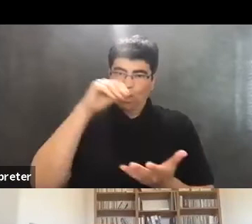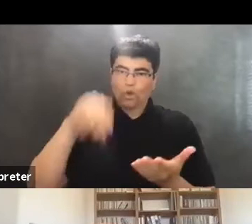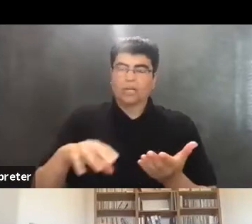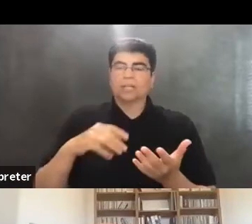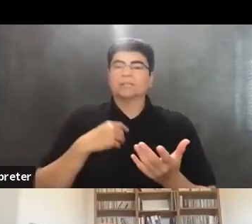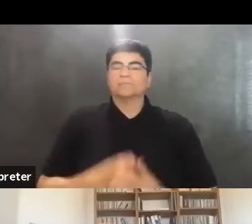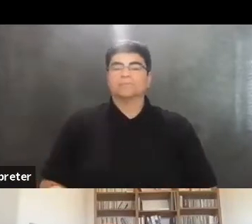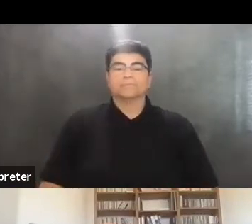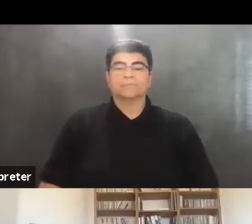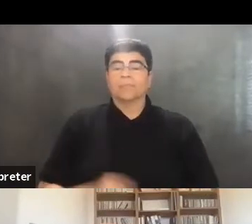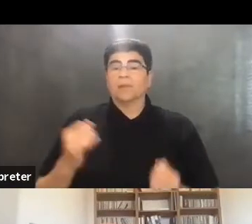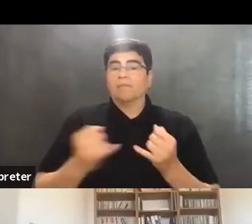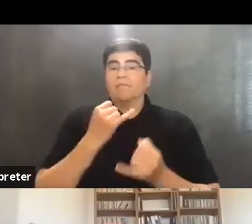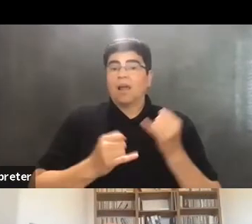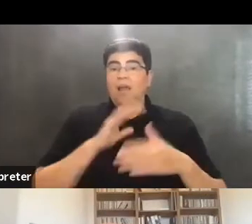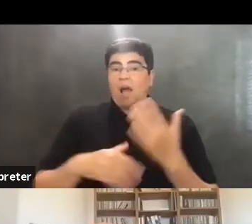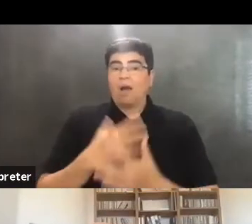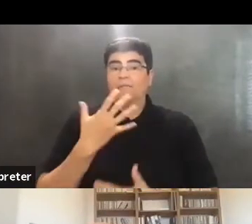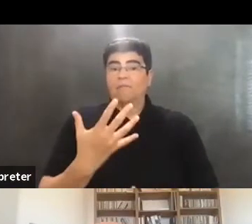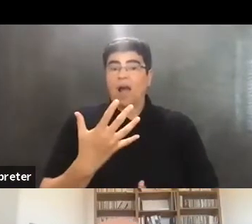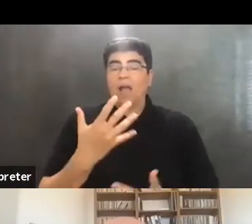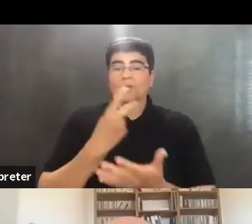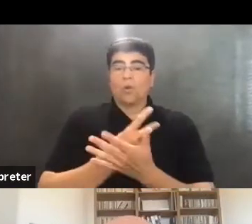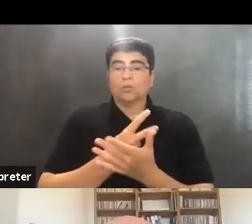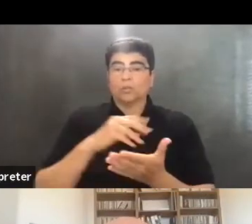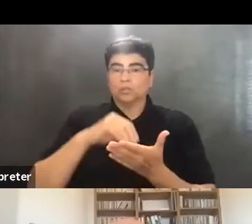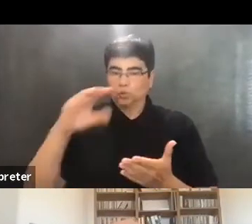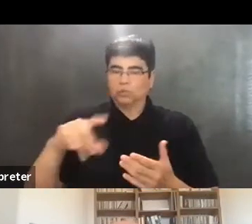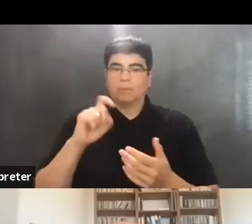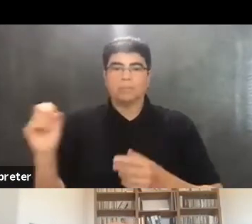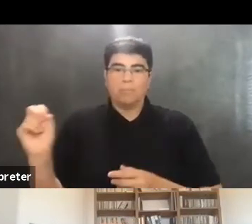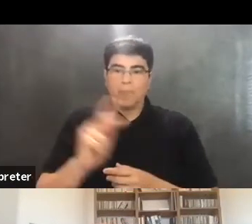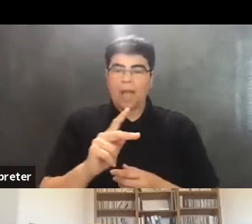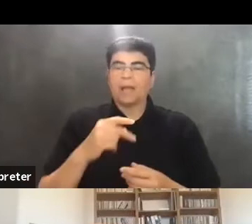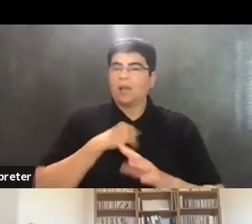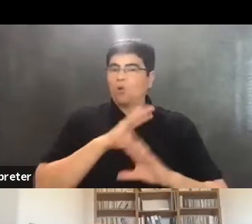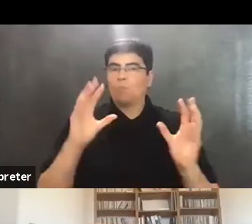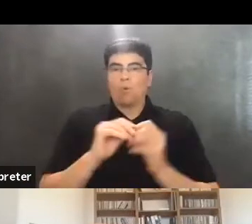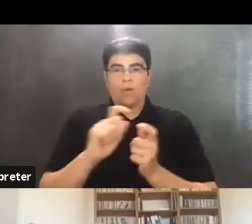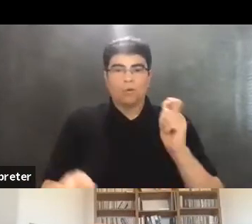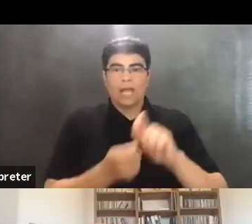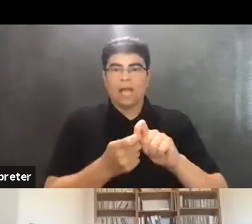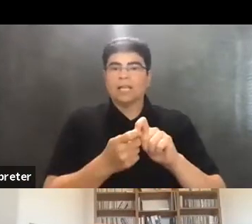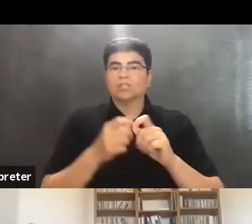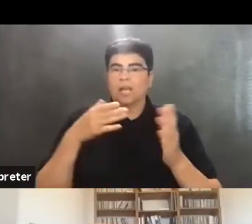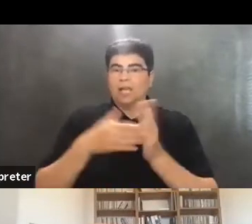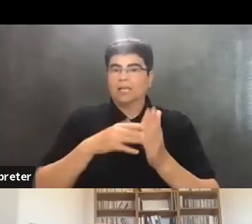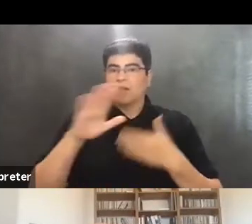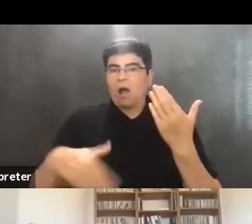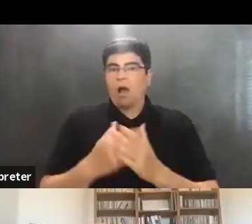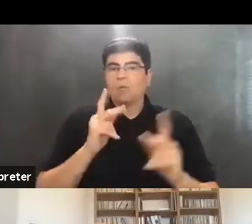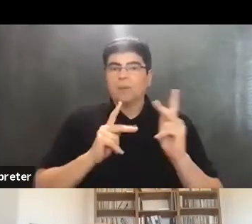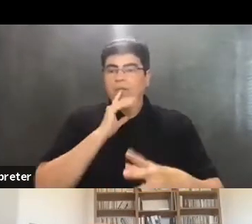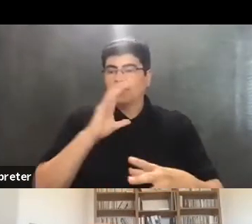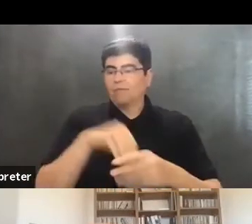Finally, all five graduate students must be reinstated and there must be no further retaliation against all involved